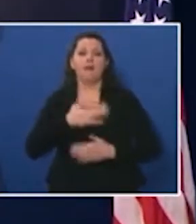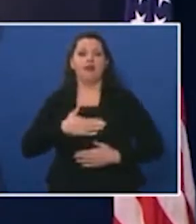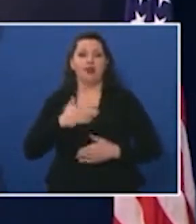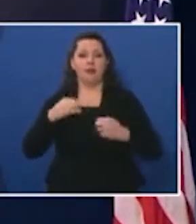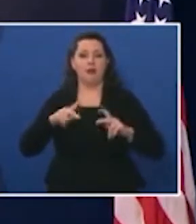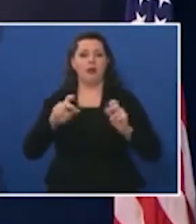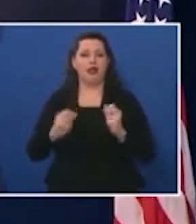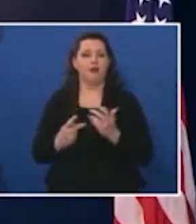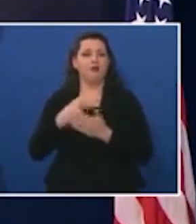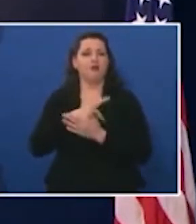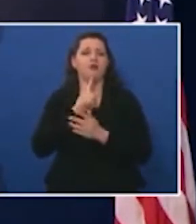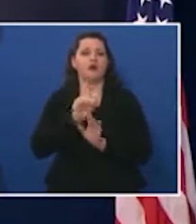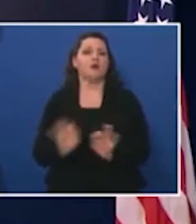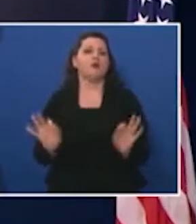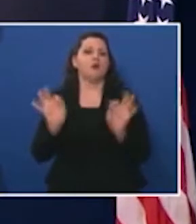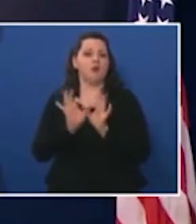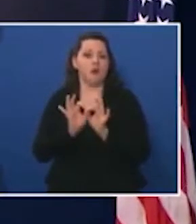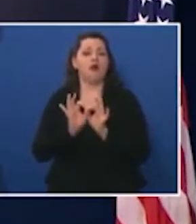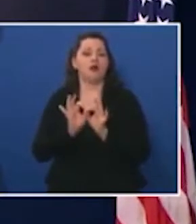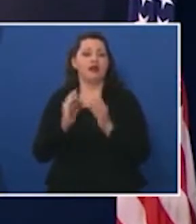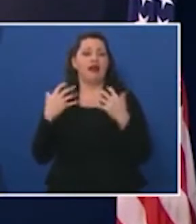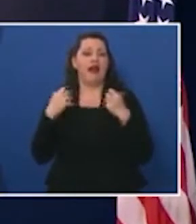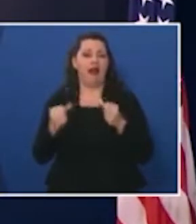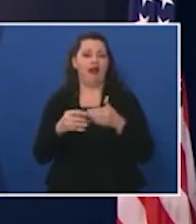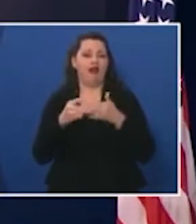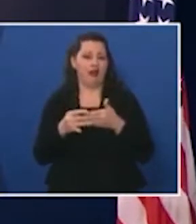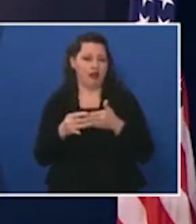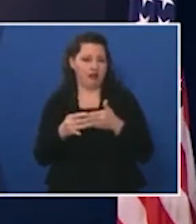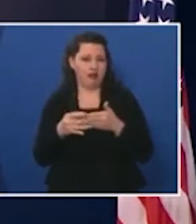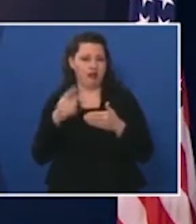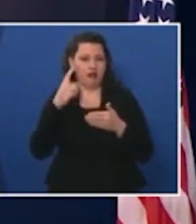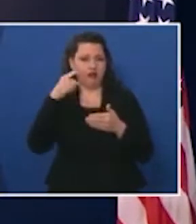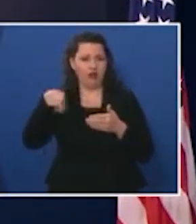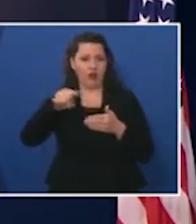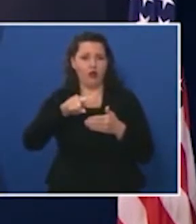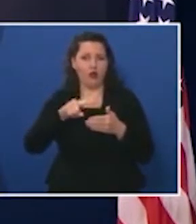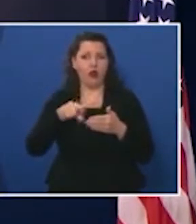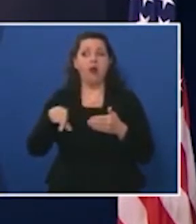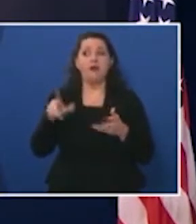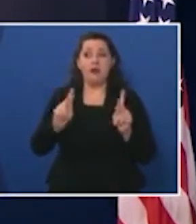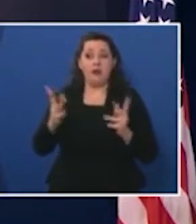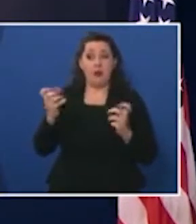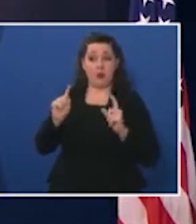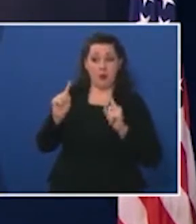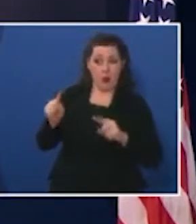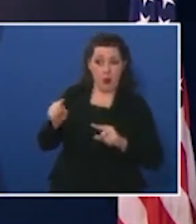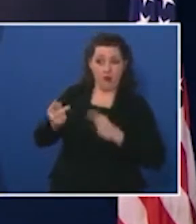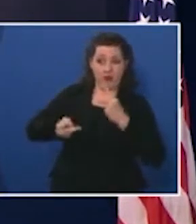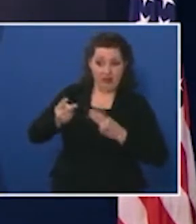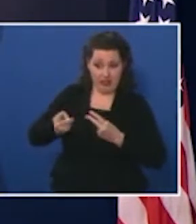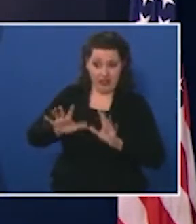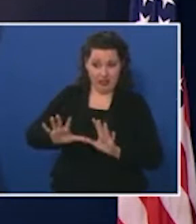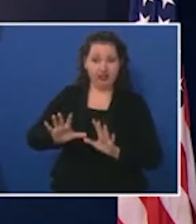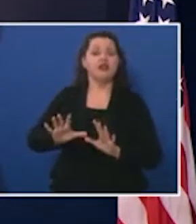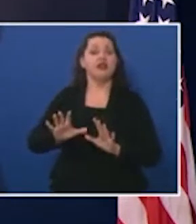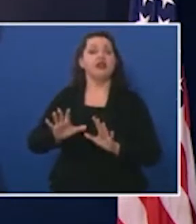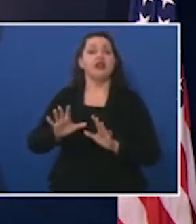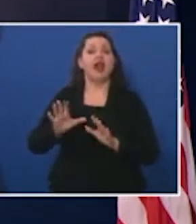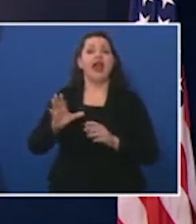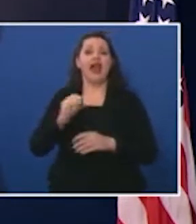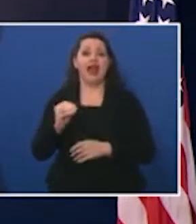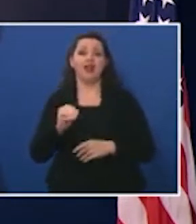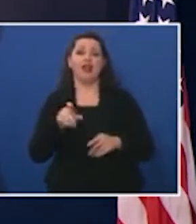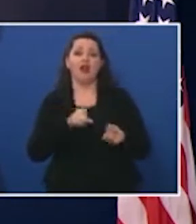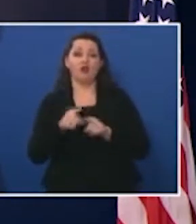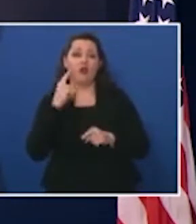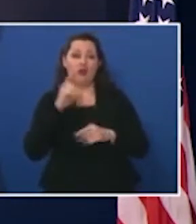review some important public health guidance with Iowans who want to visit these establishments as well as with business owners who will be